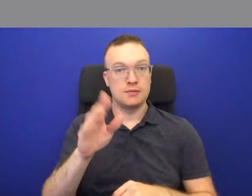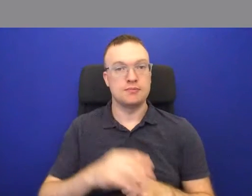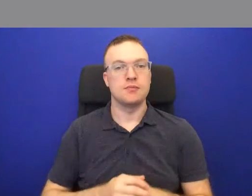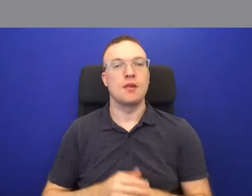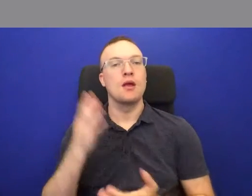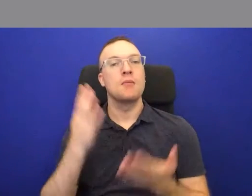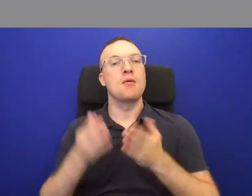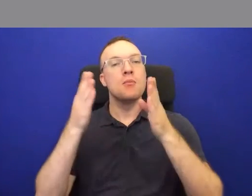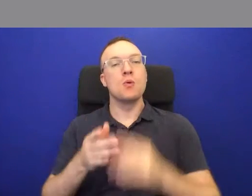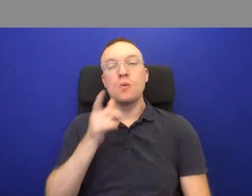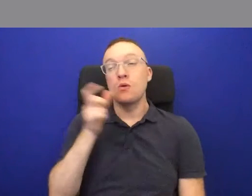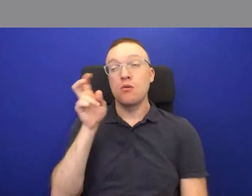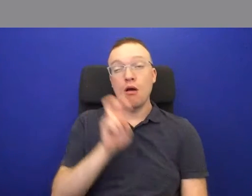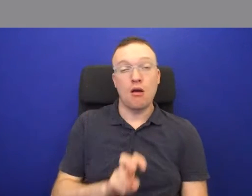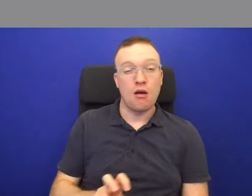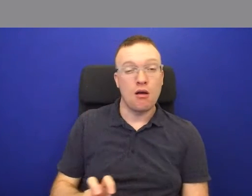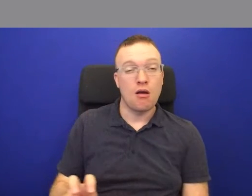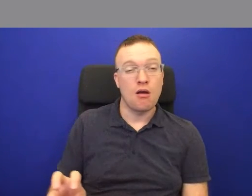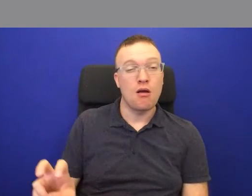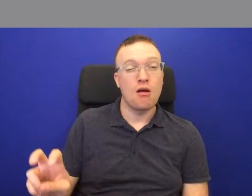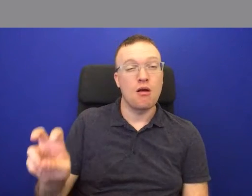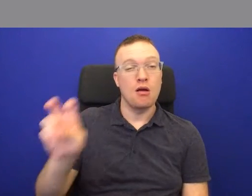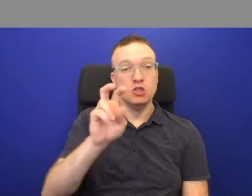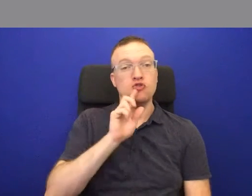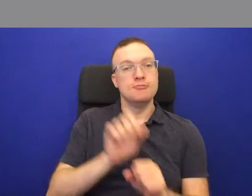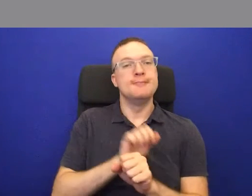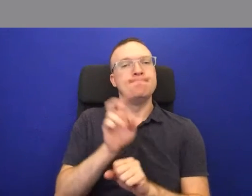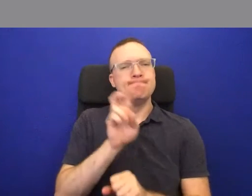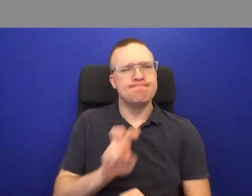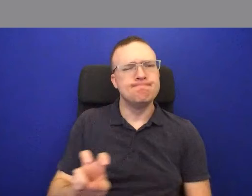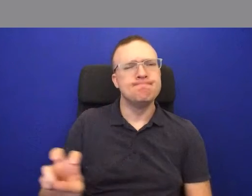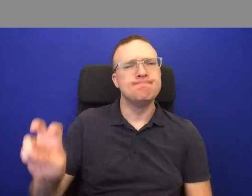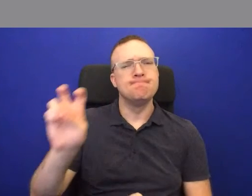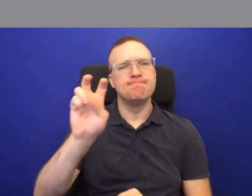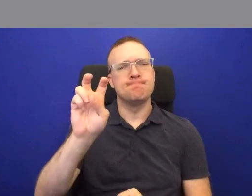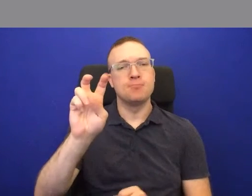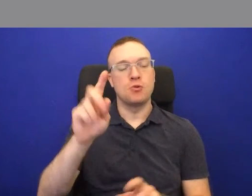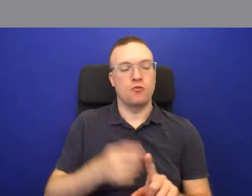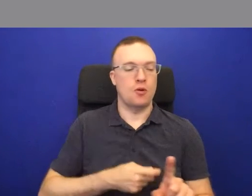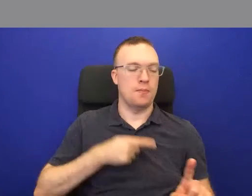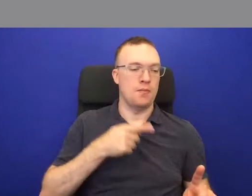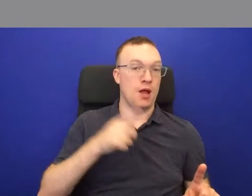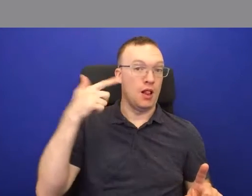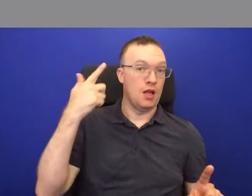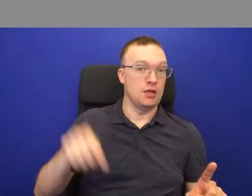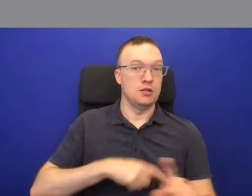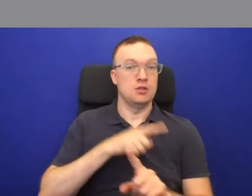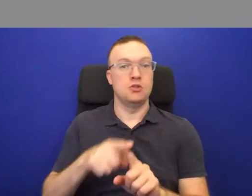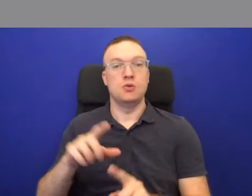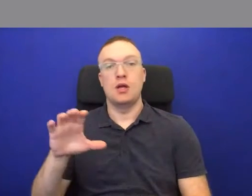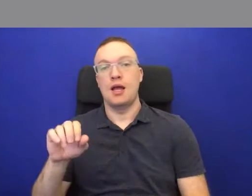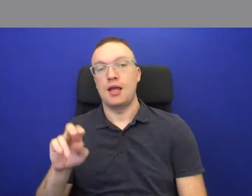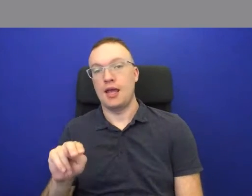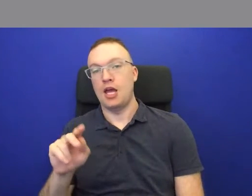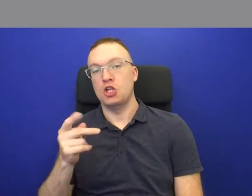pilgrim who is making an actual pilgrimage now, from London to Canterbury,